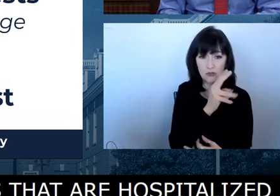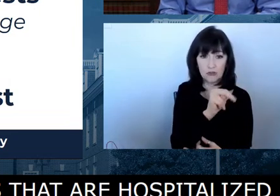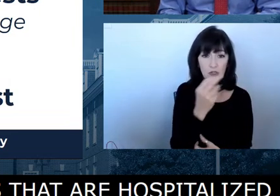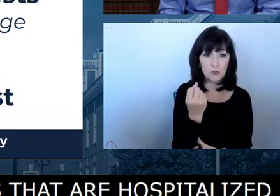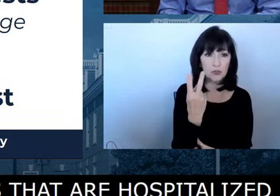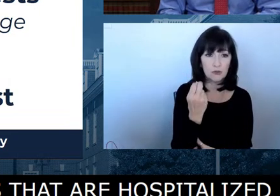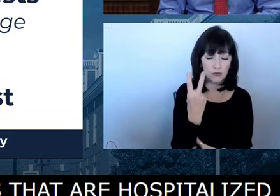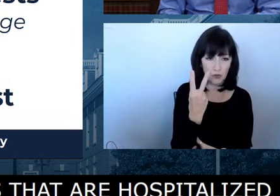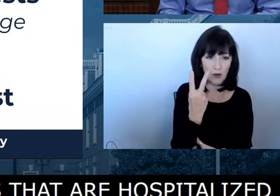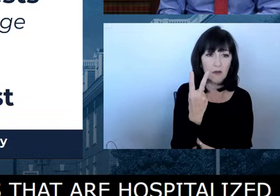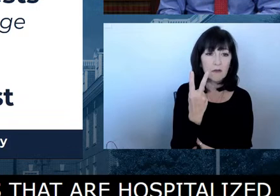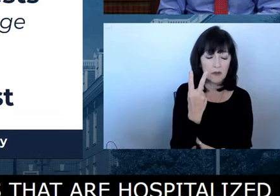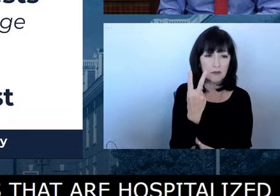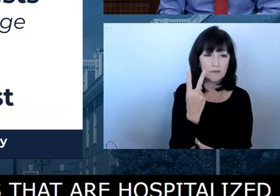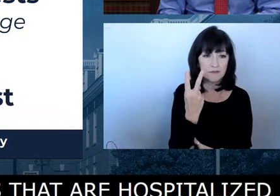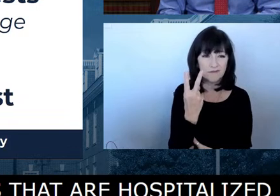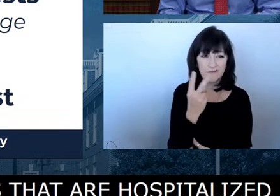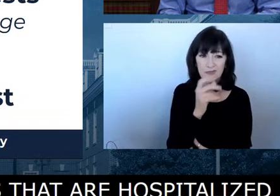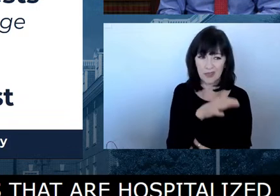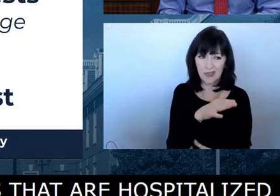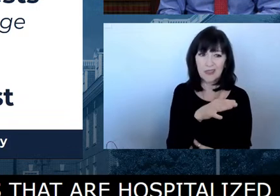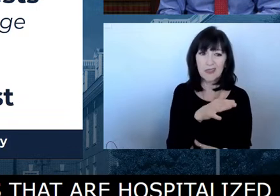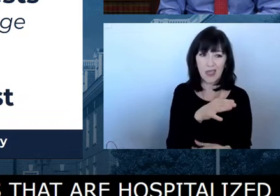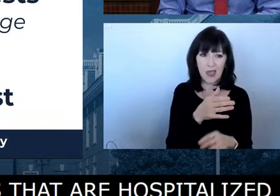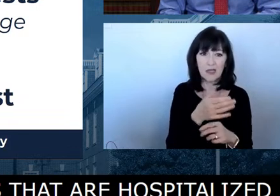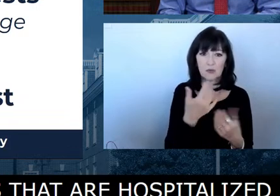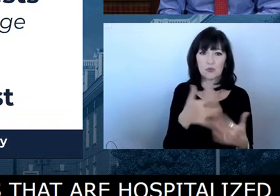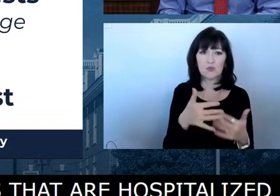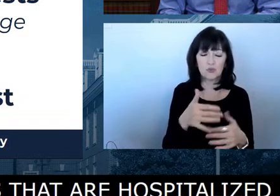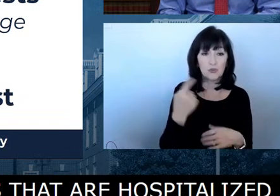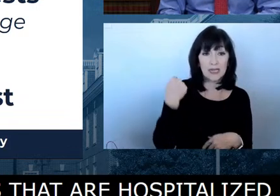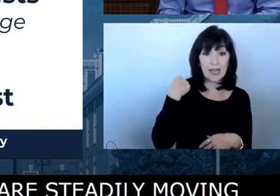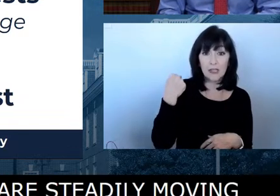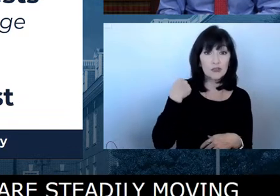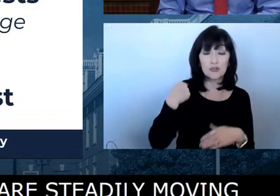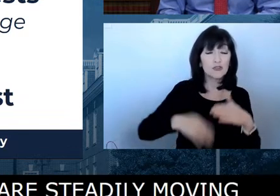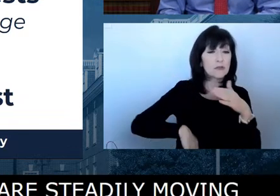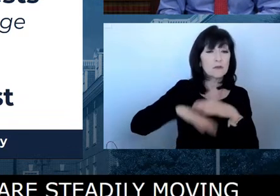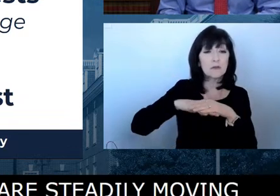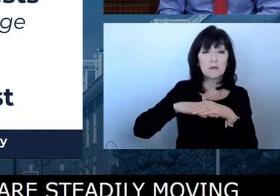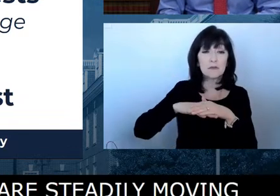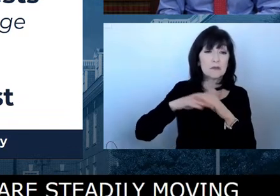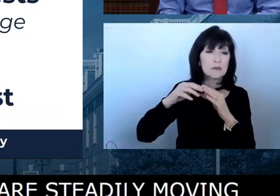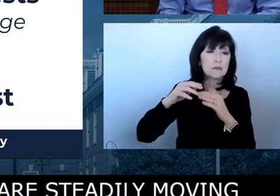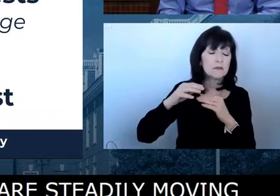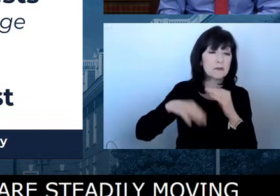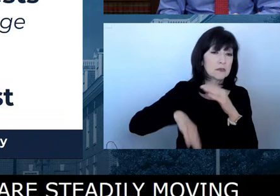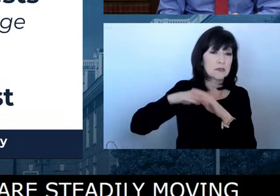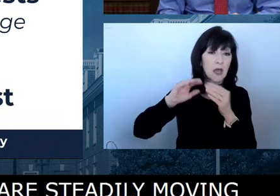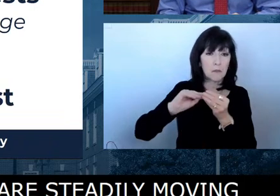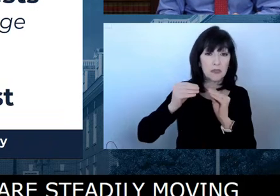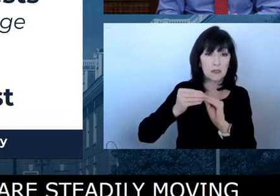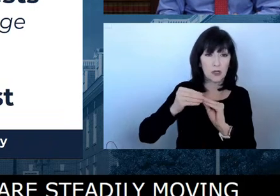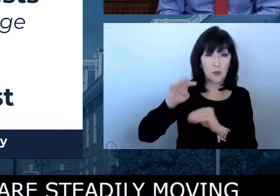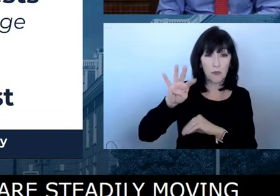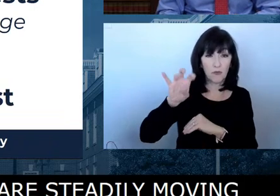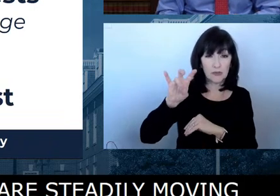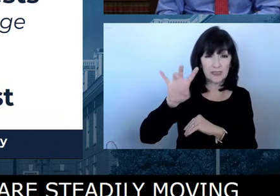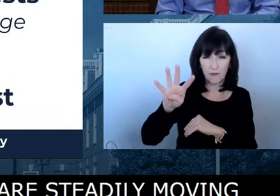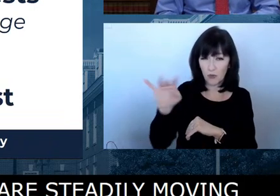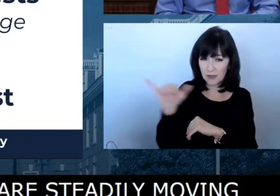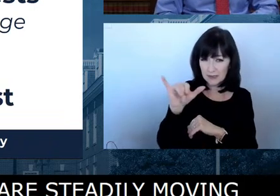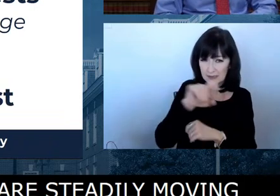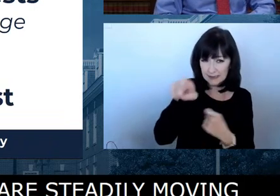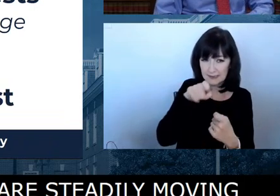significantly above, by the way, last year's peak at 474 on exactly the same day, January 12th.